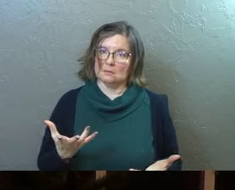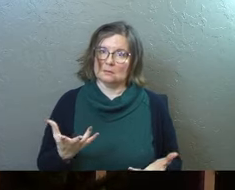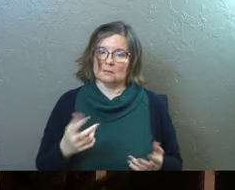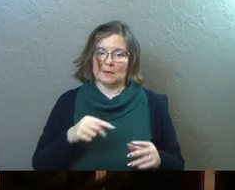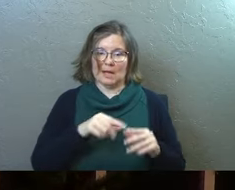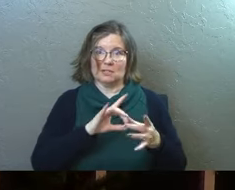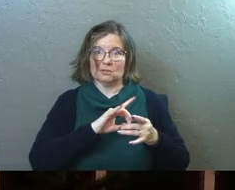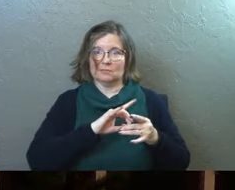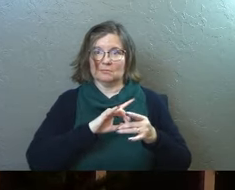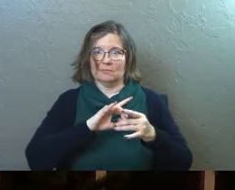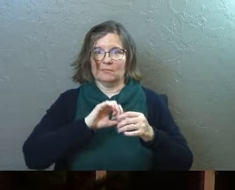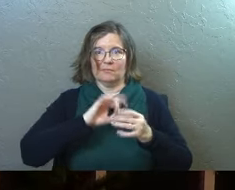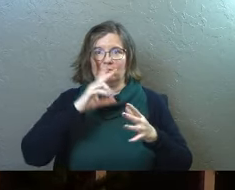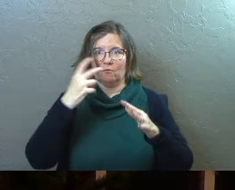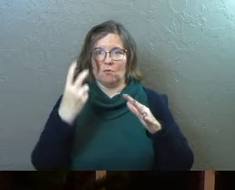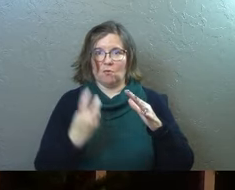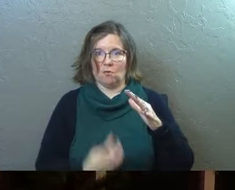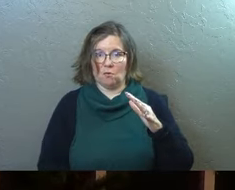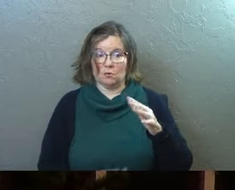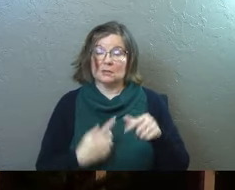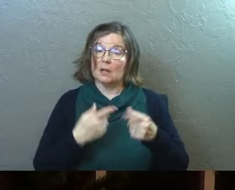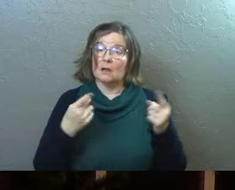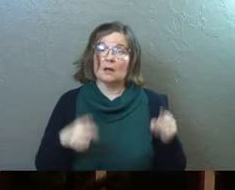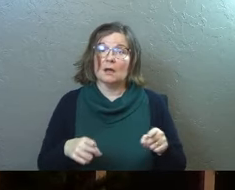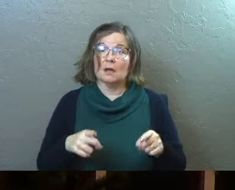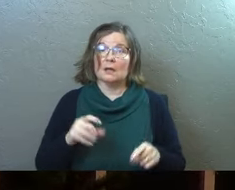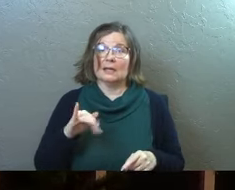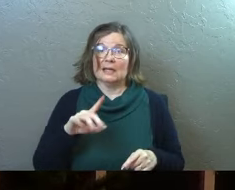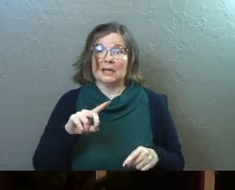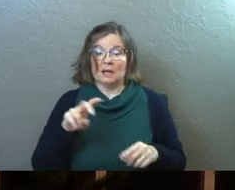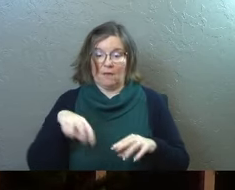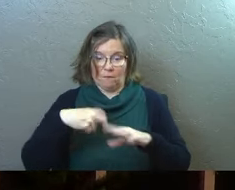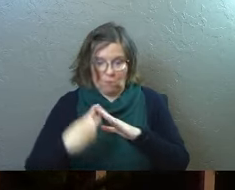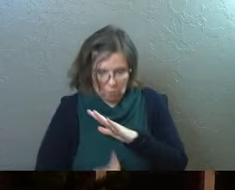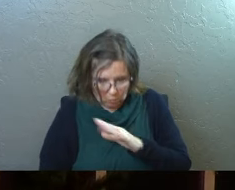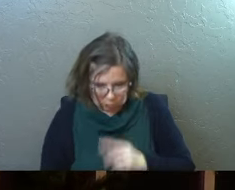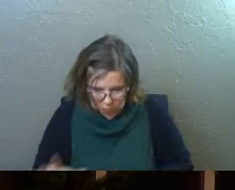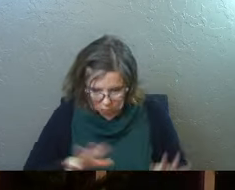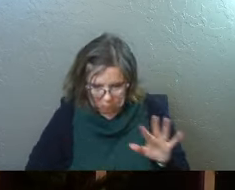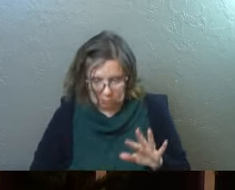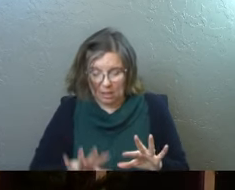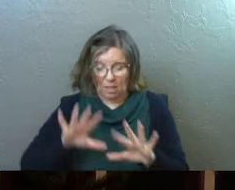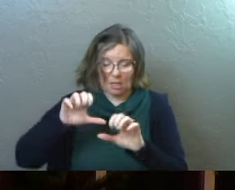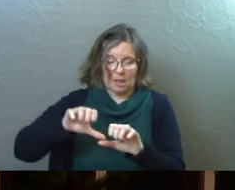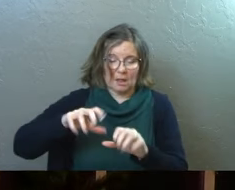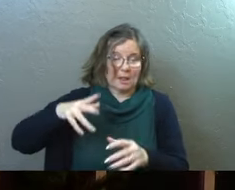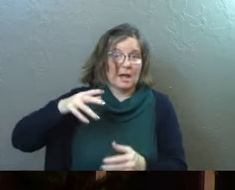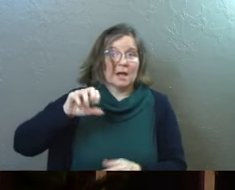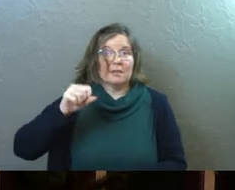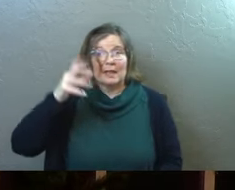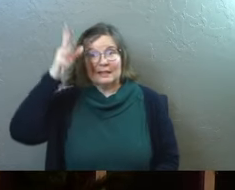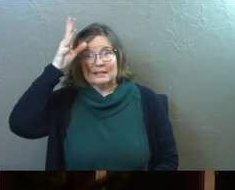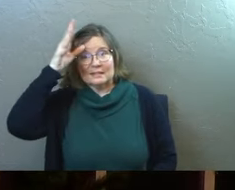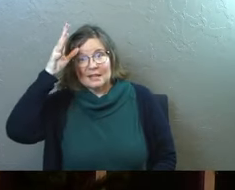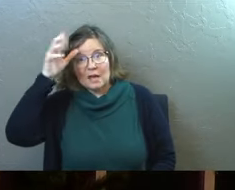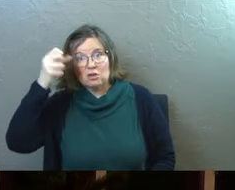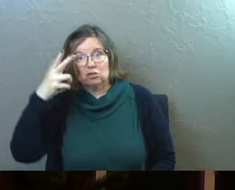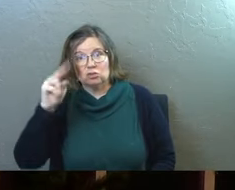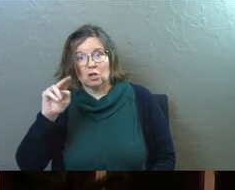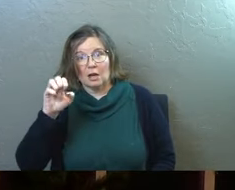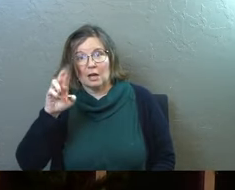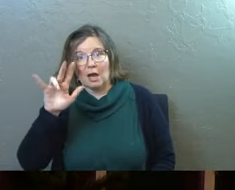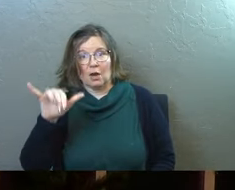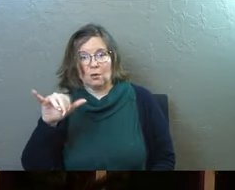And she falls. And then the way the plot goes is Indy falls in there as well. And then all of sudden here comes Sean Connery, you know, all cool